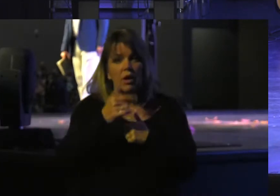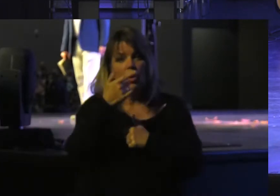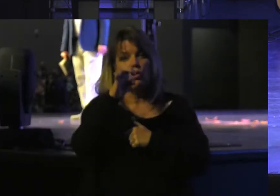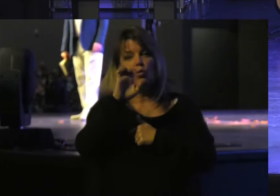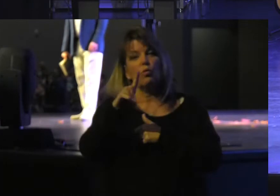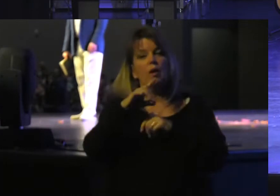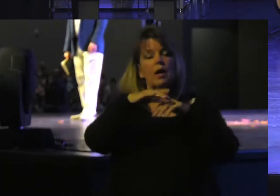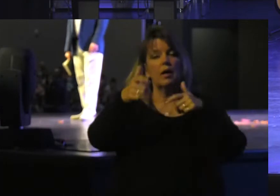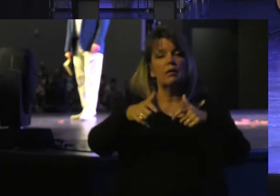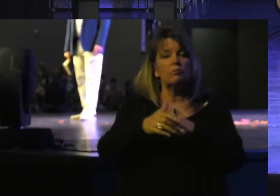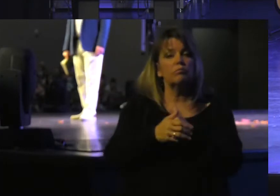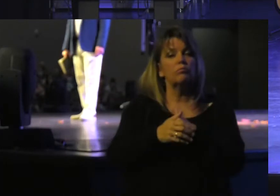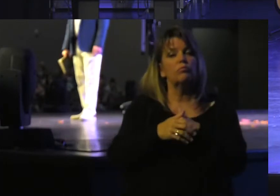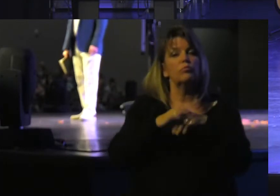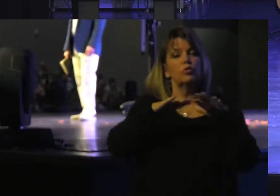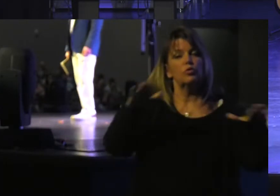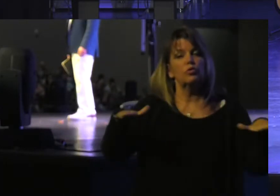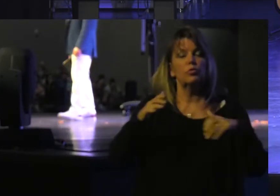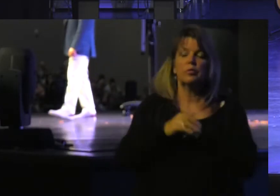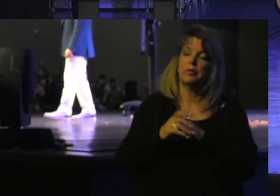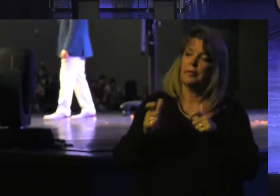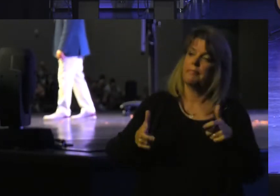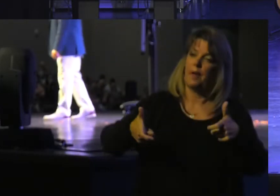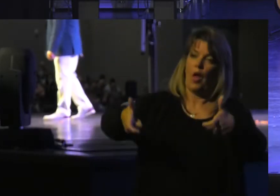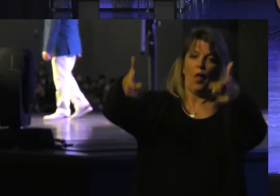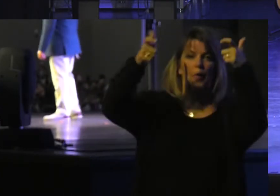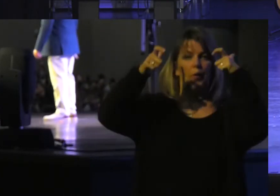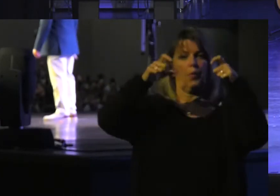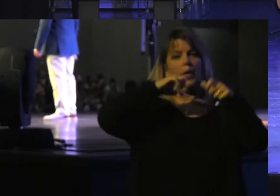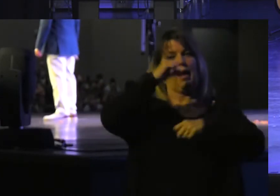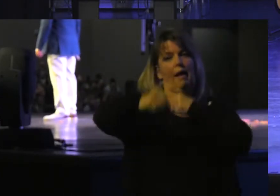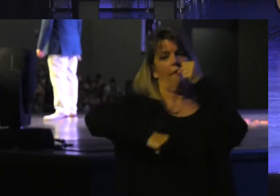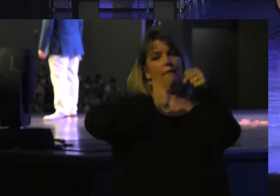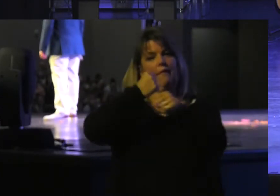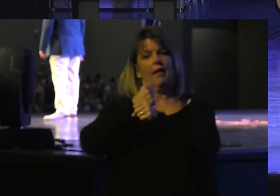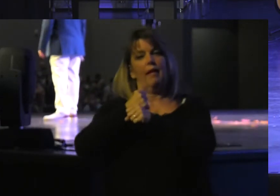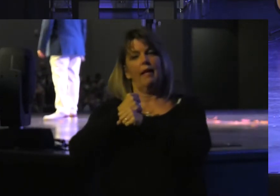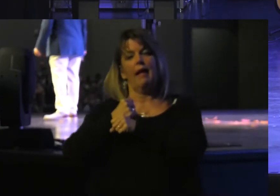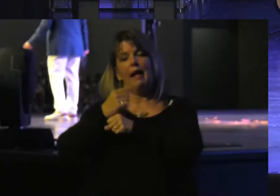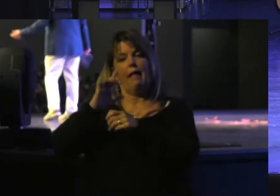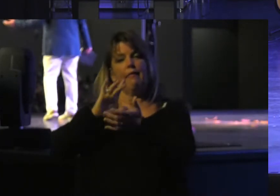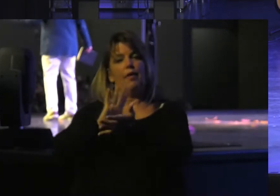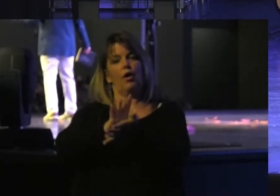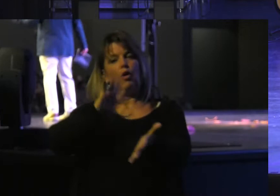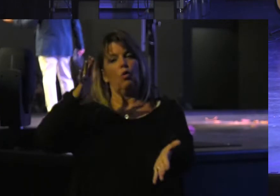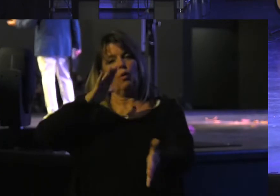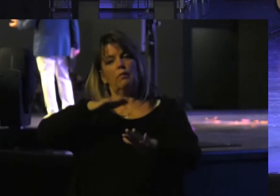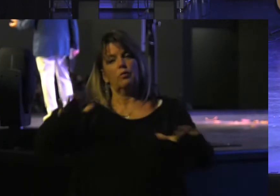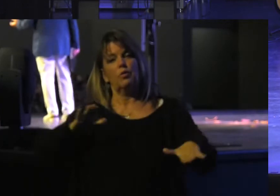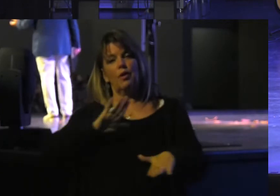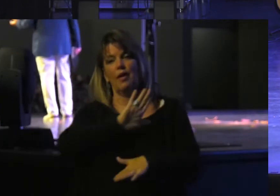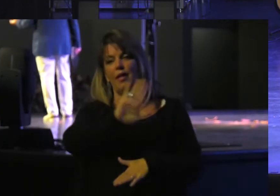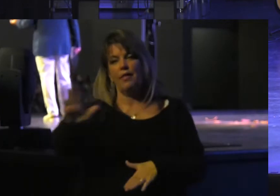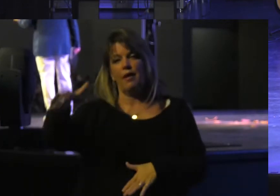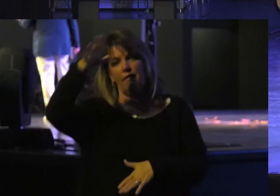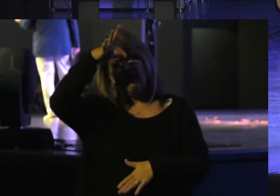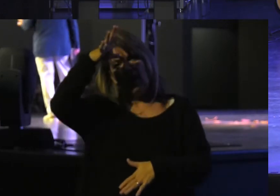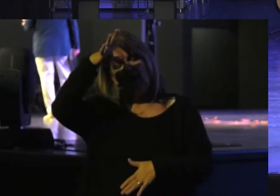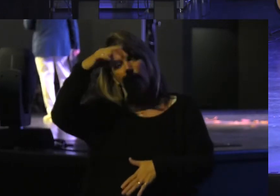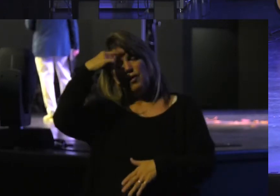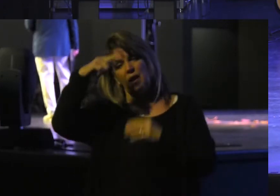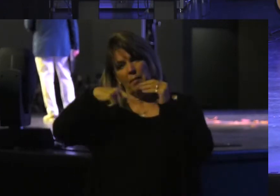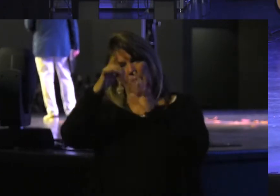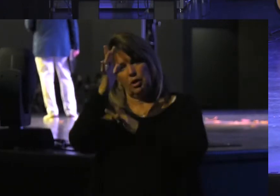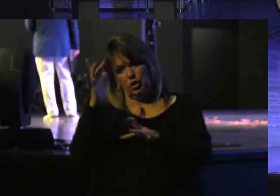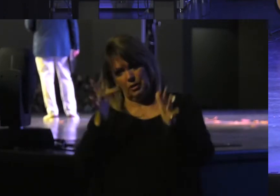Of the aged And the glory Of children Is their fathers But then think About Jesus Think about